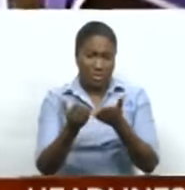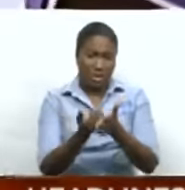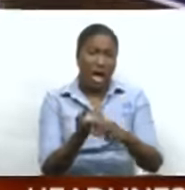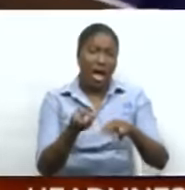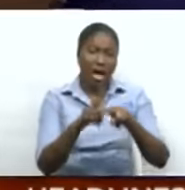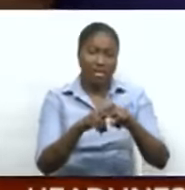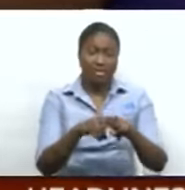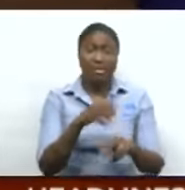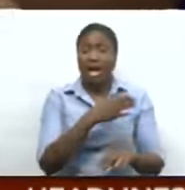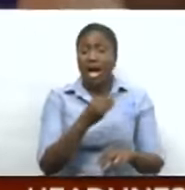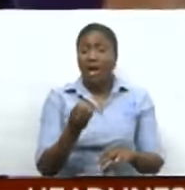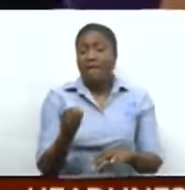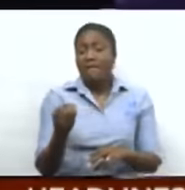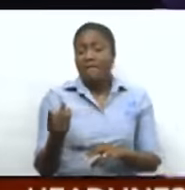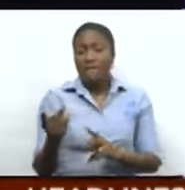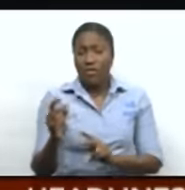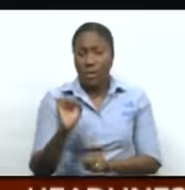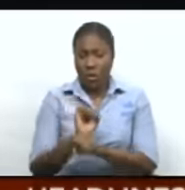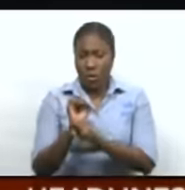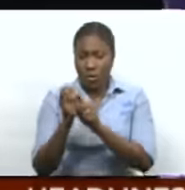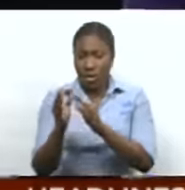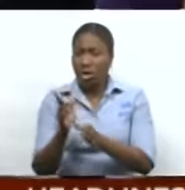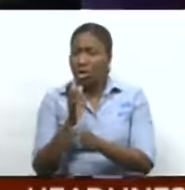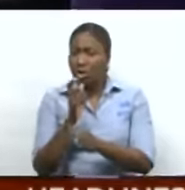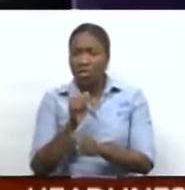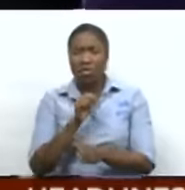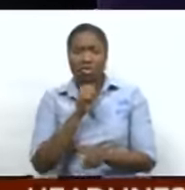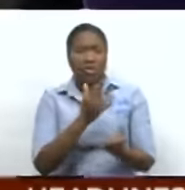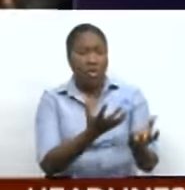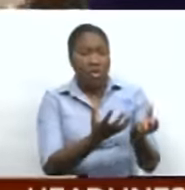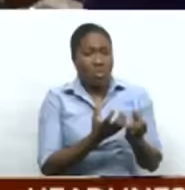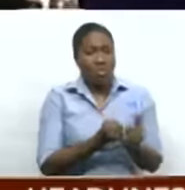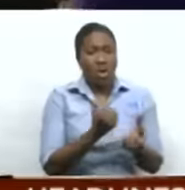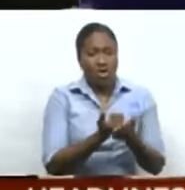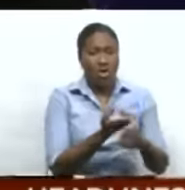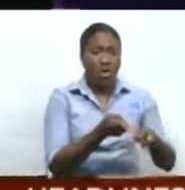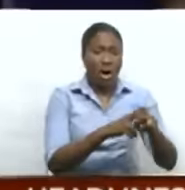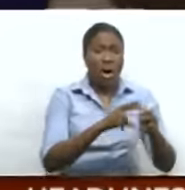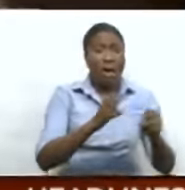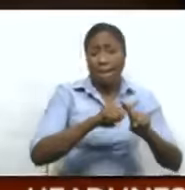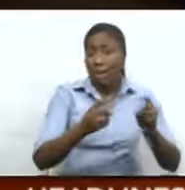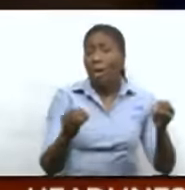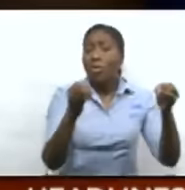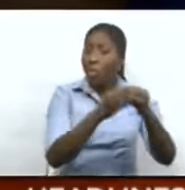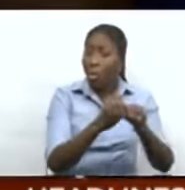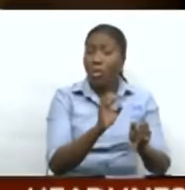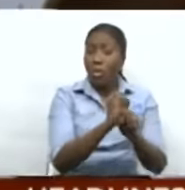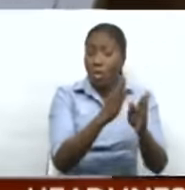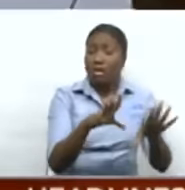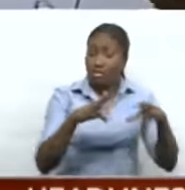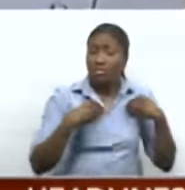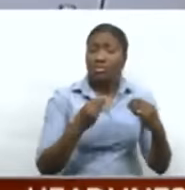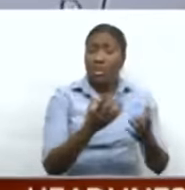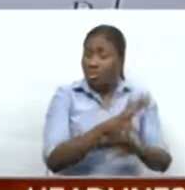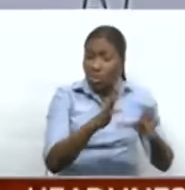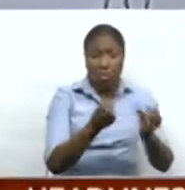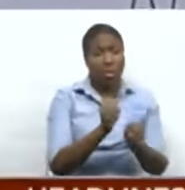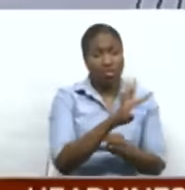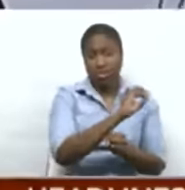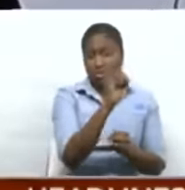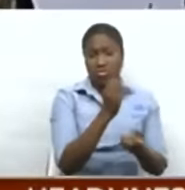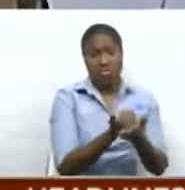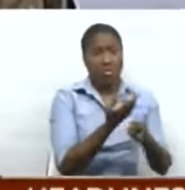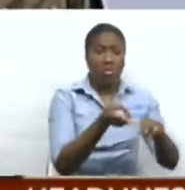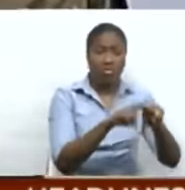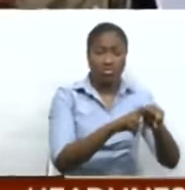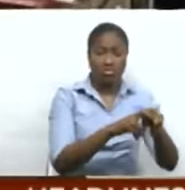said a few workers against his leadership does not represent the 1,000-strong membership, but also stated that their concerns were duly noted.